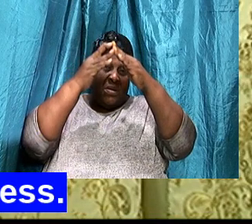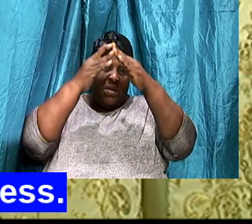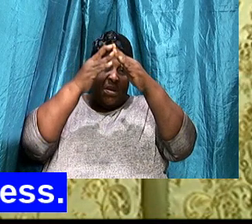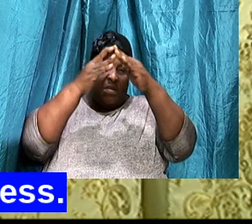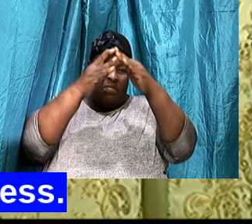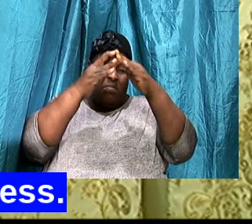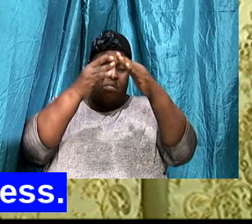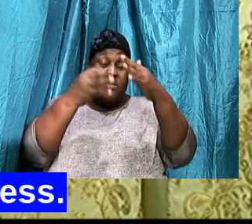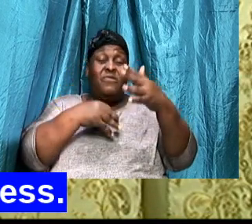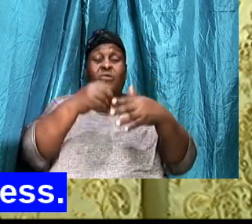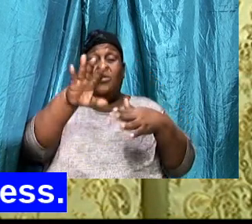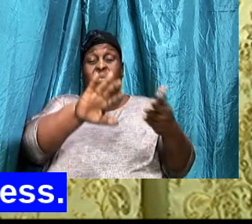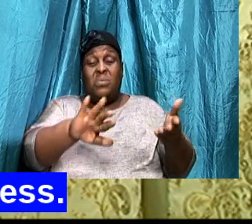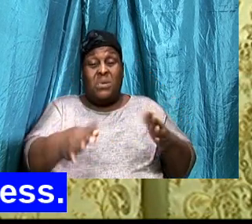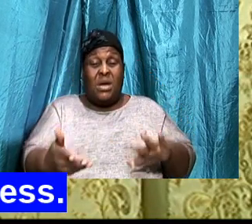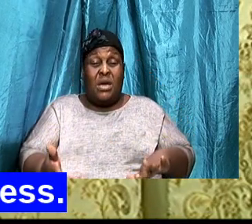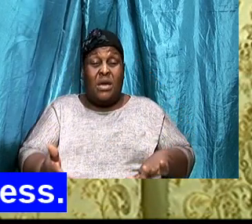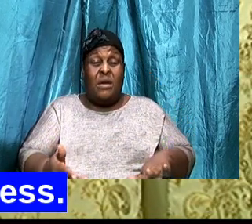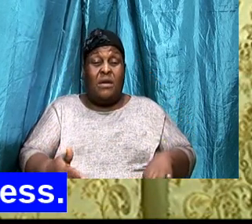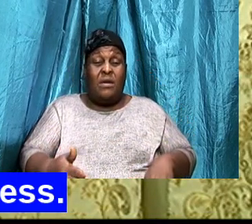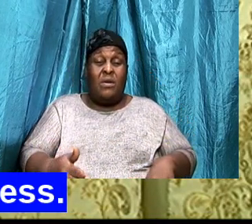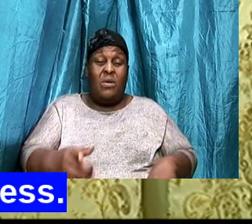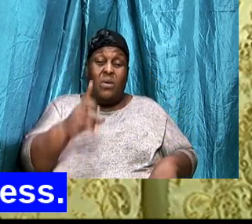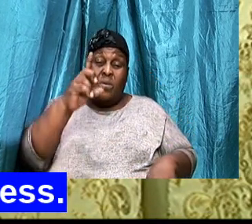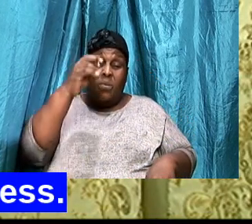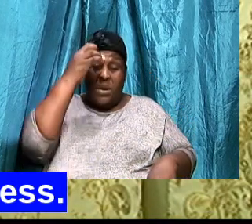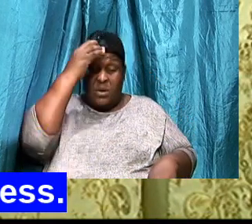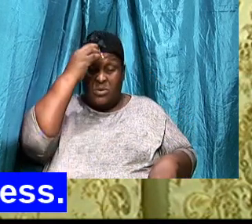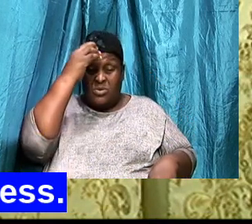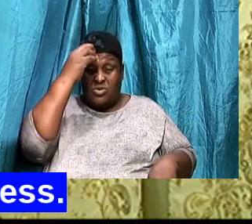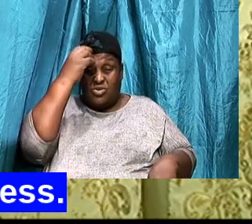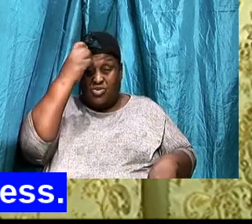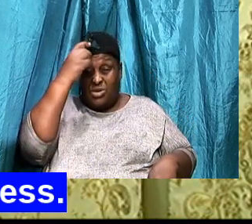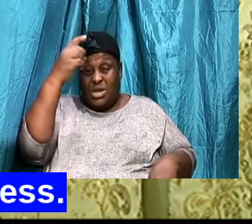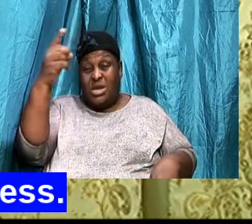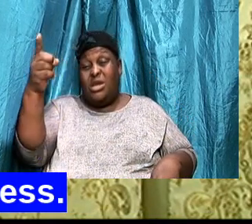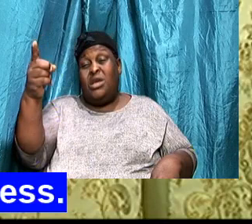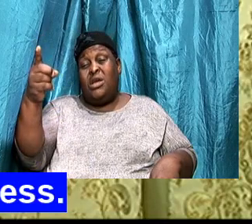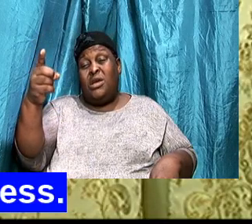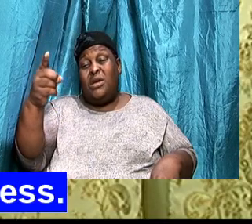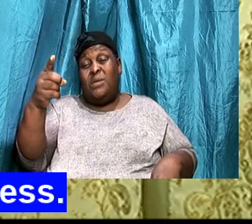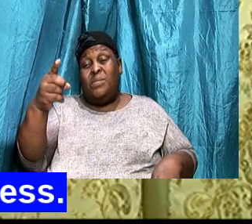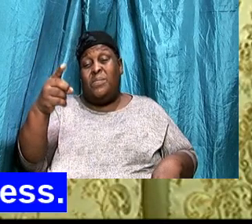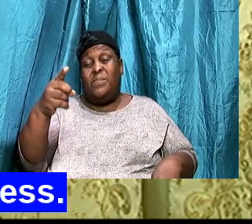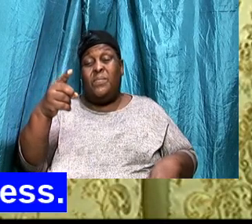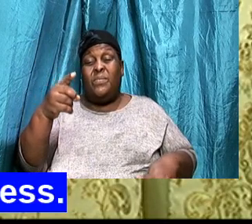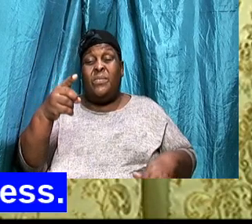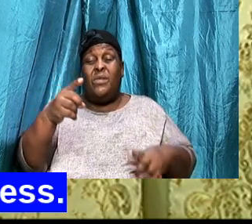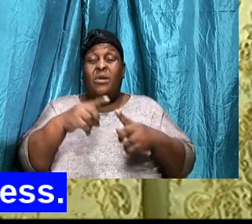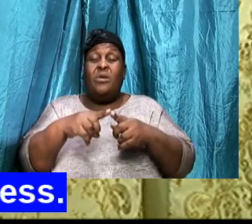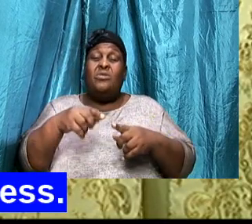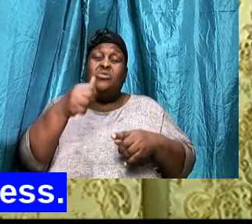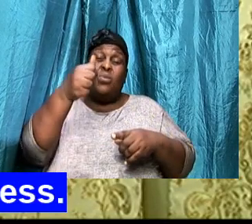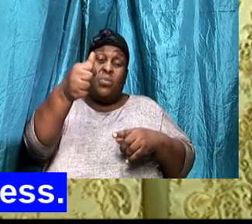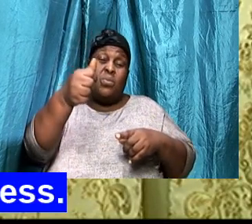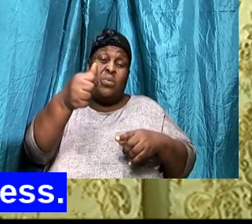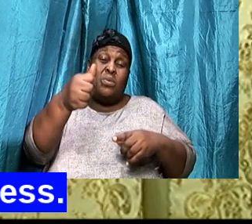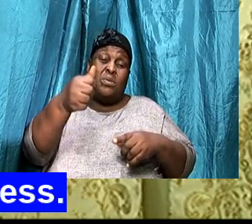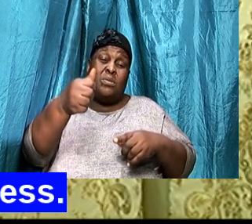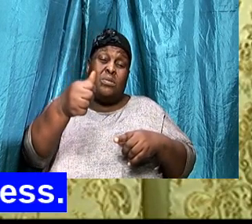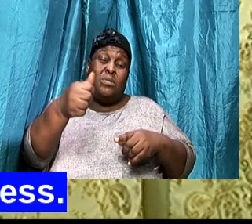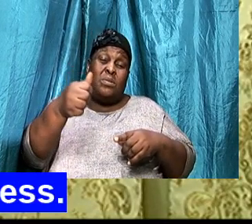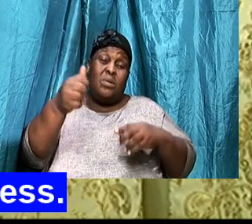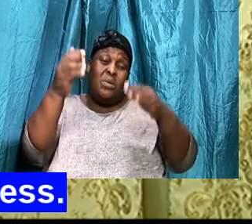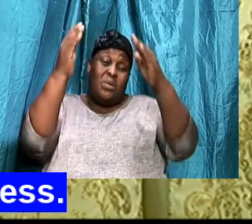But I want you to know, That you are blessed, If you don't get a, House on this earth, God has prepared, A